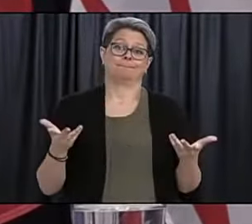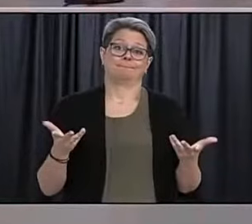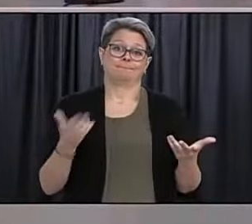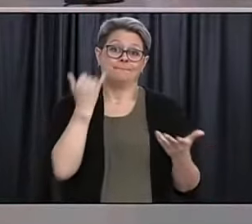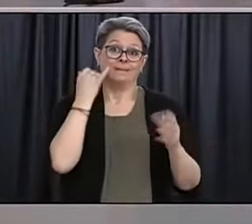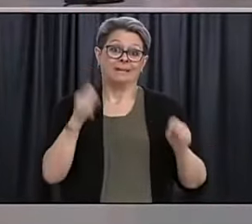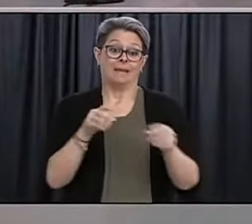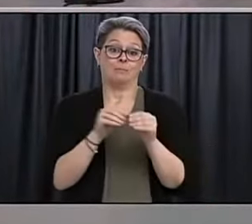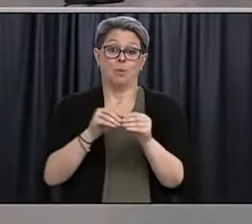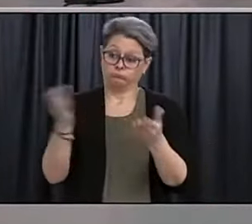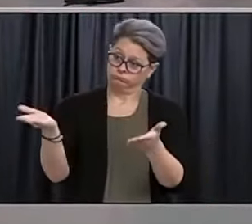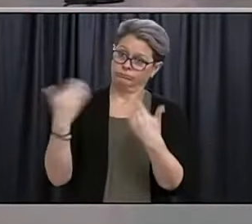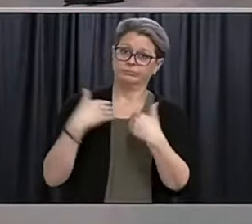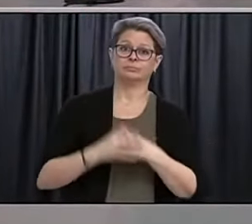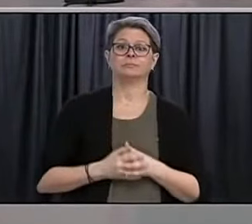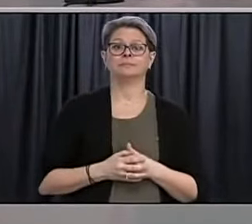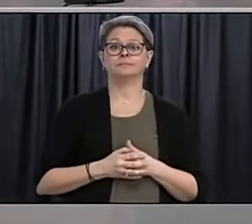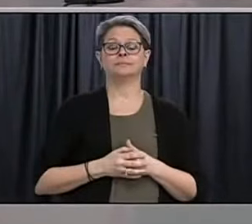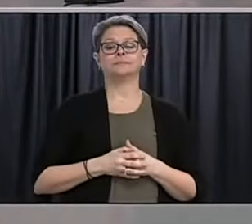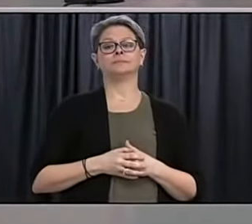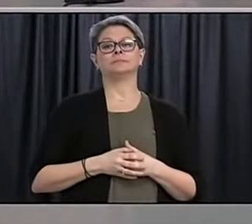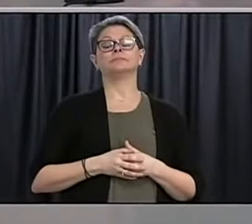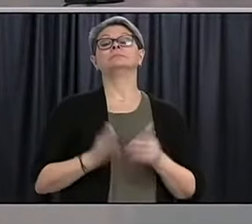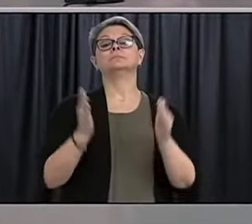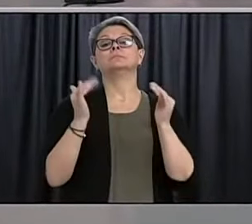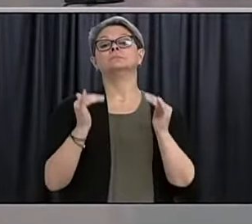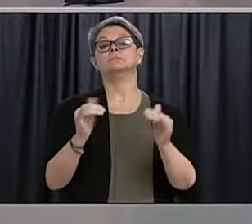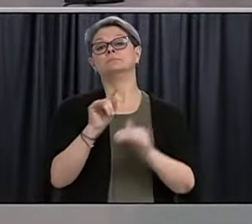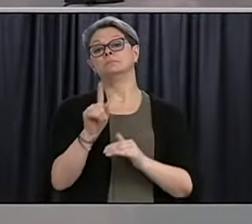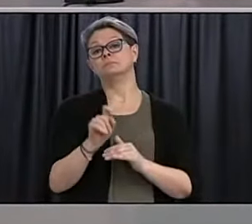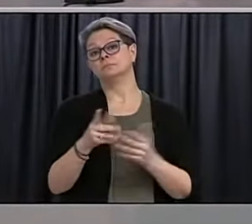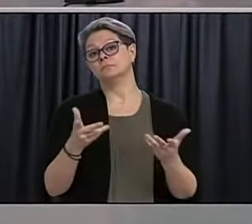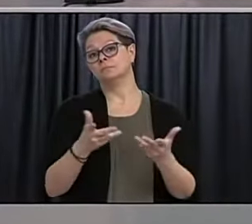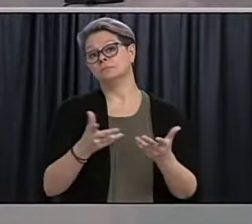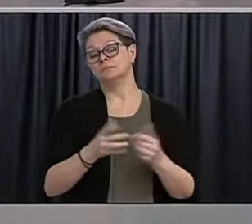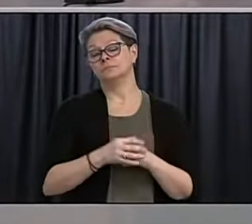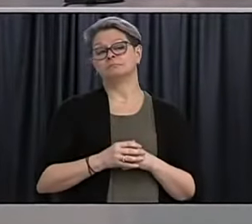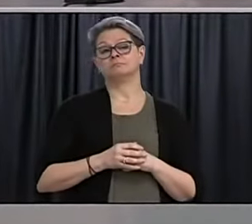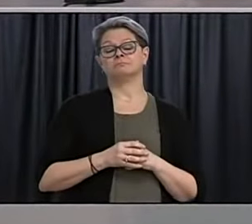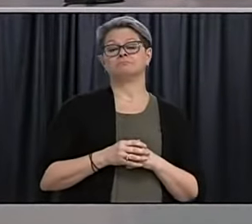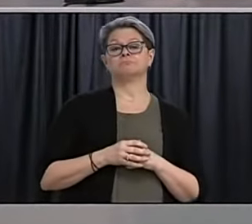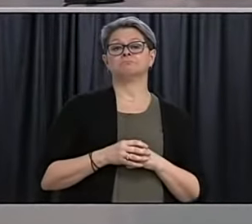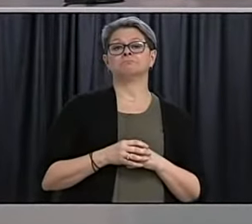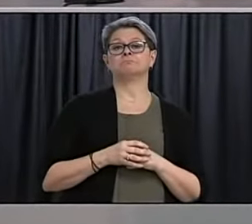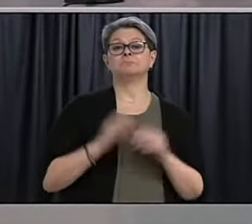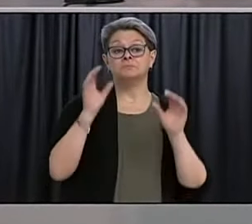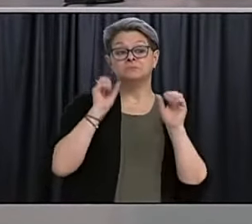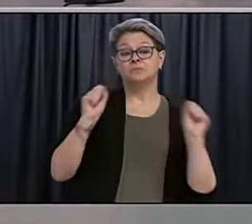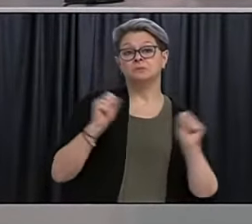Okay, and my second question is, Premier or the Minister of Health.